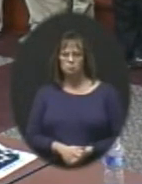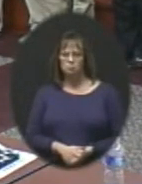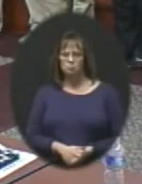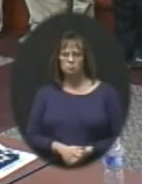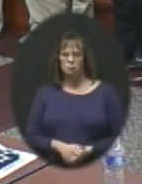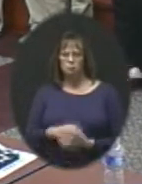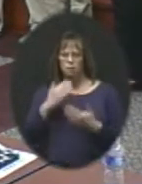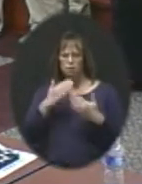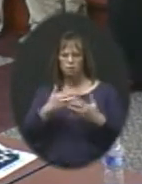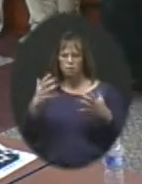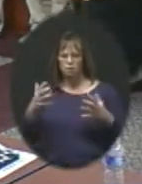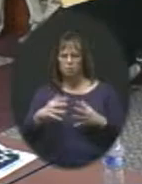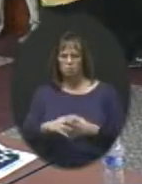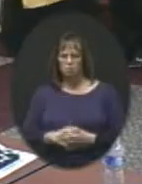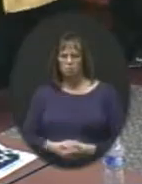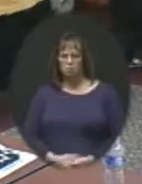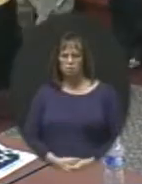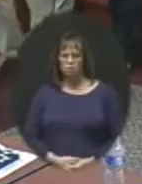Thank you very much.